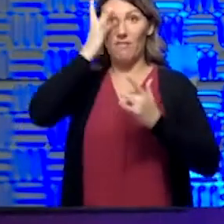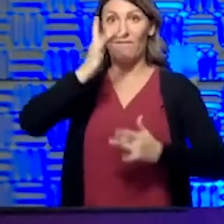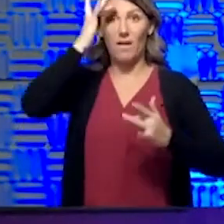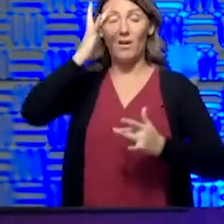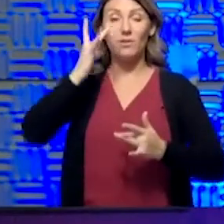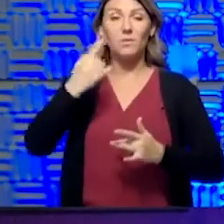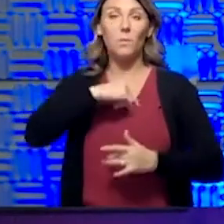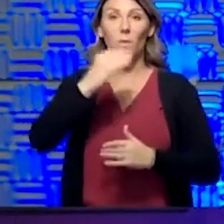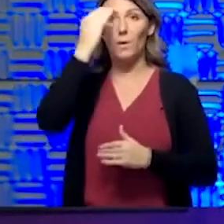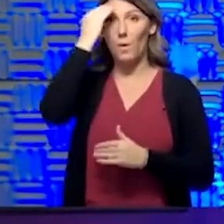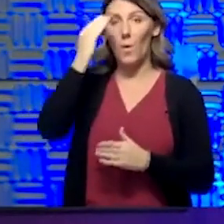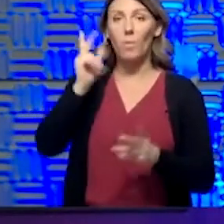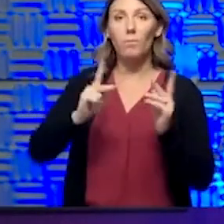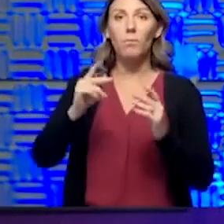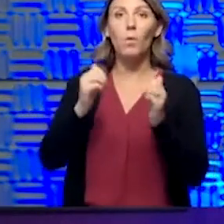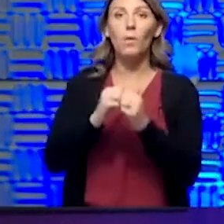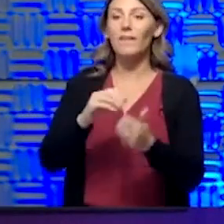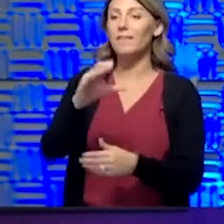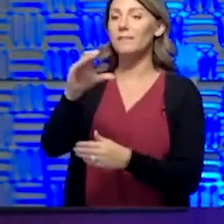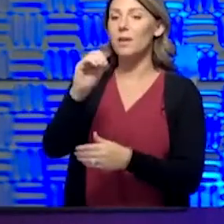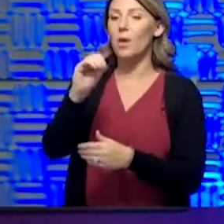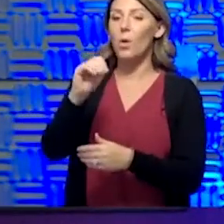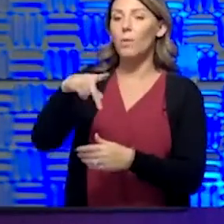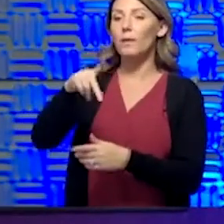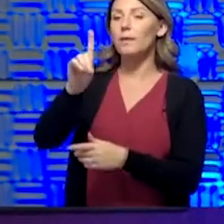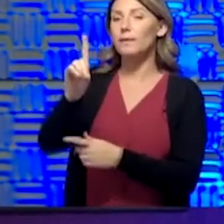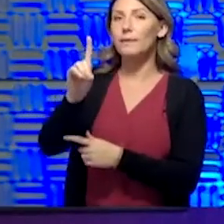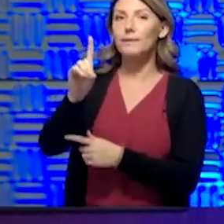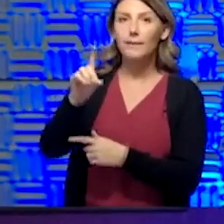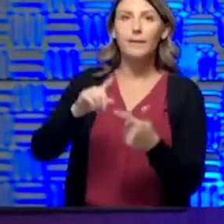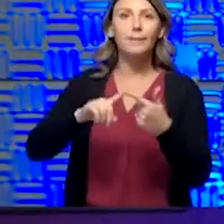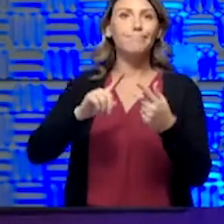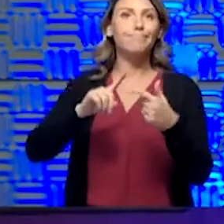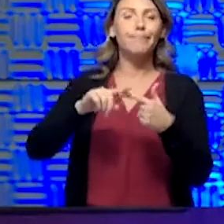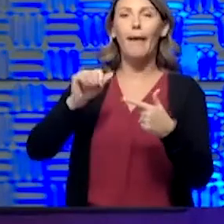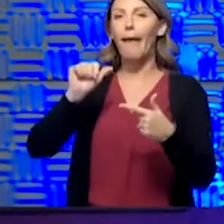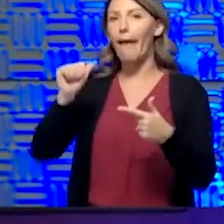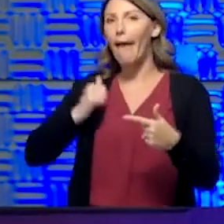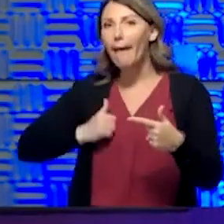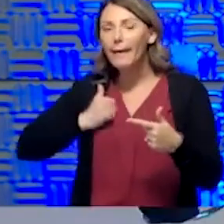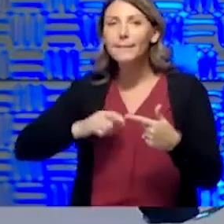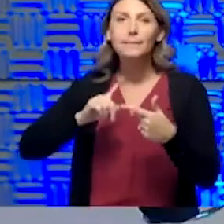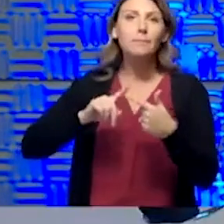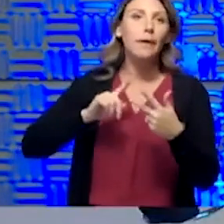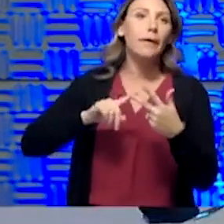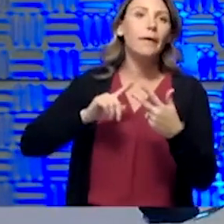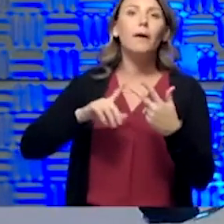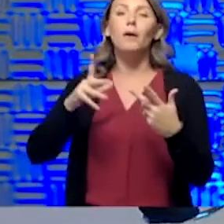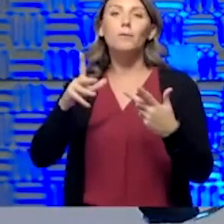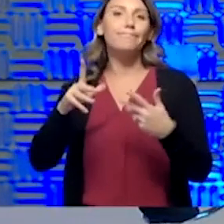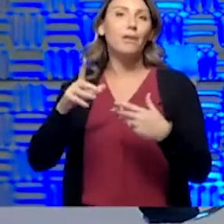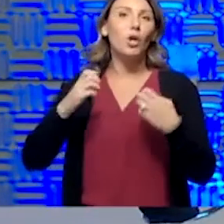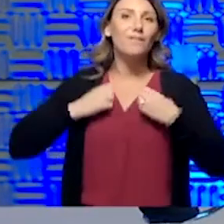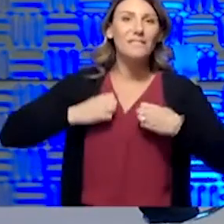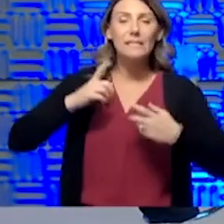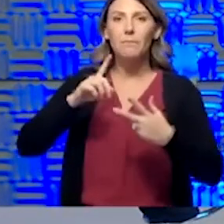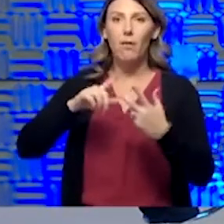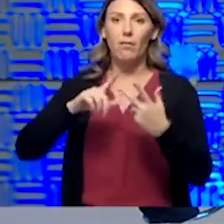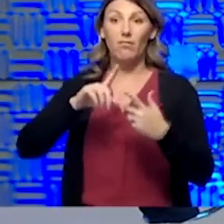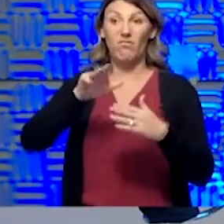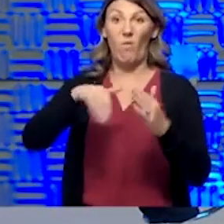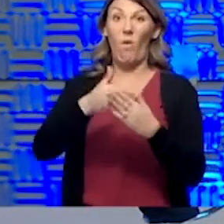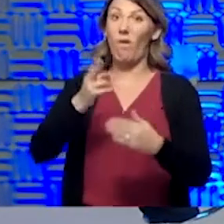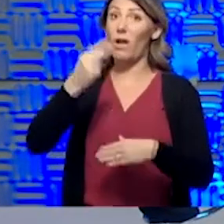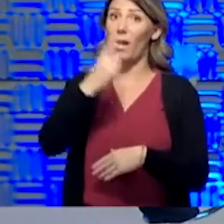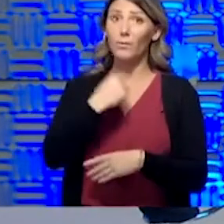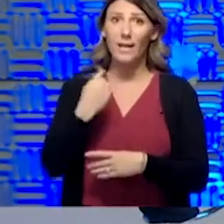COPD and emphysema or asthma are much higher risks for bad outcomes. And I think if you're thinking about expelling, you're